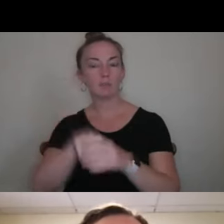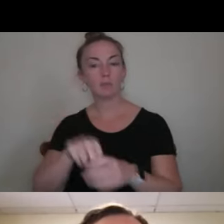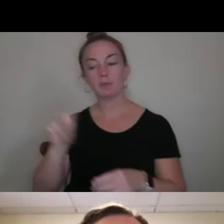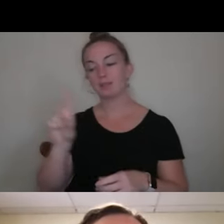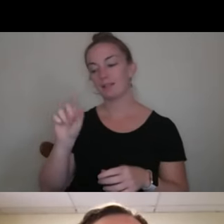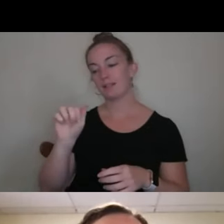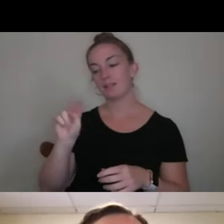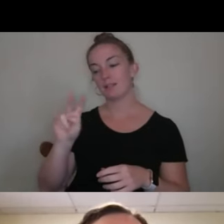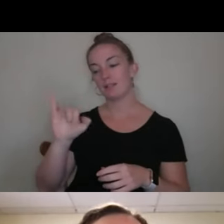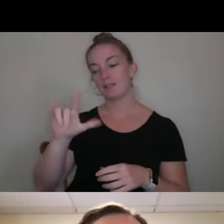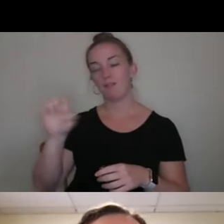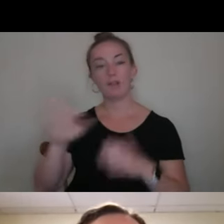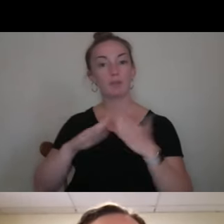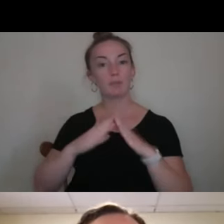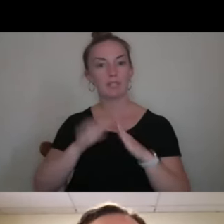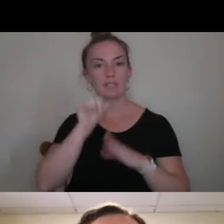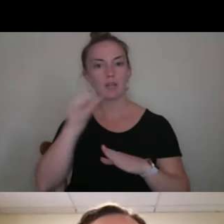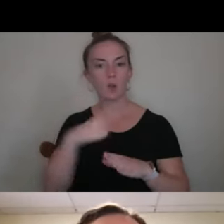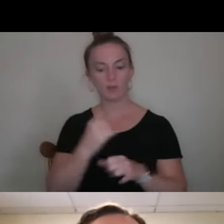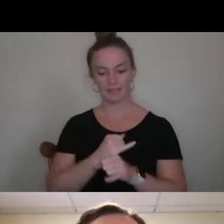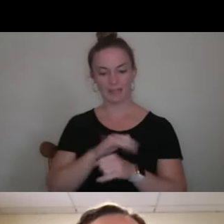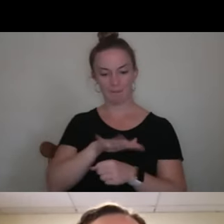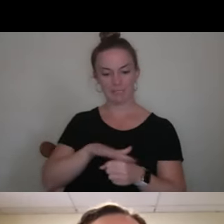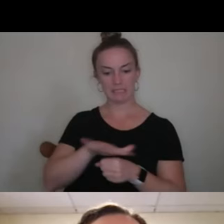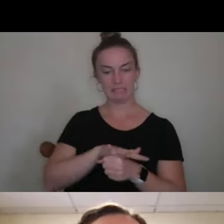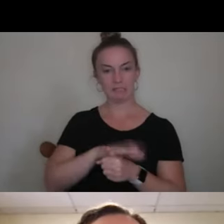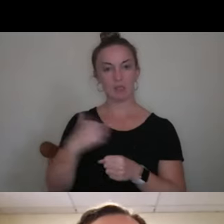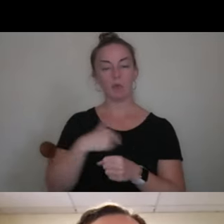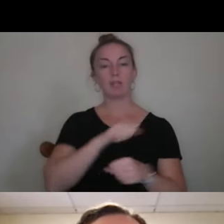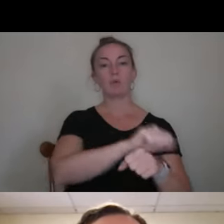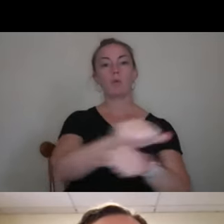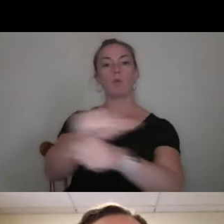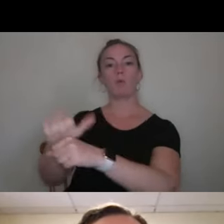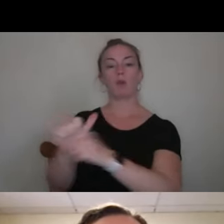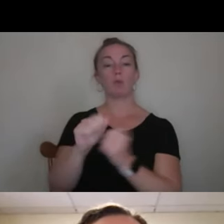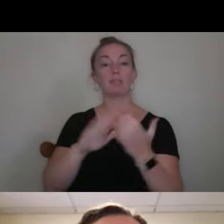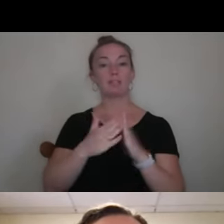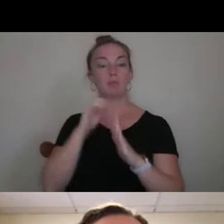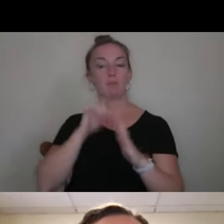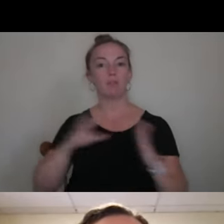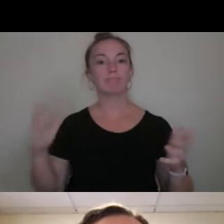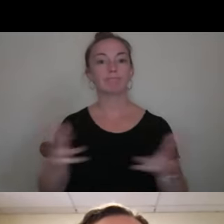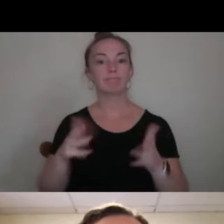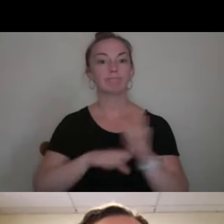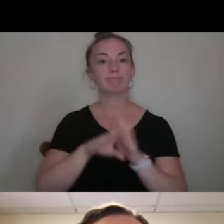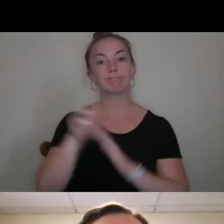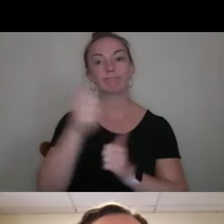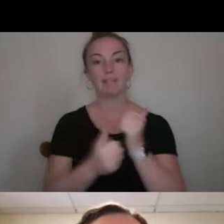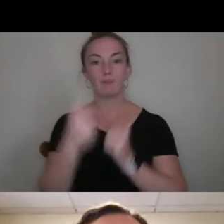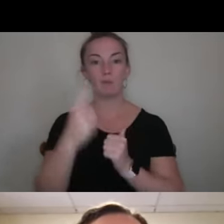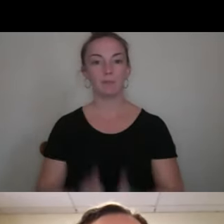and reaching beyond just campus and like being able to work with the community to build up everyone. So